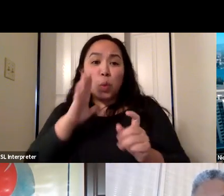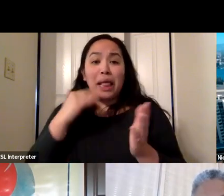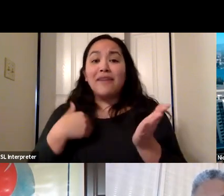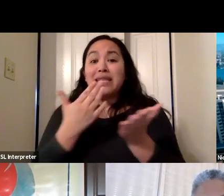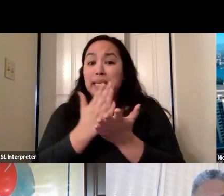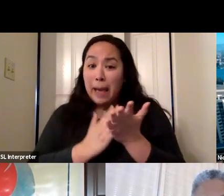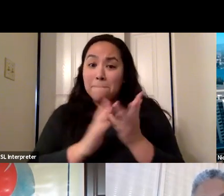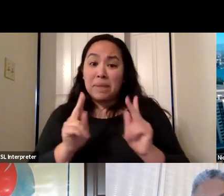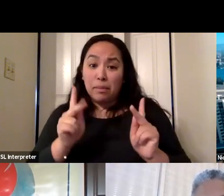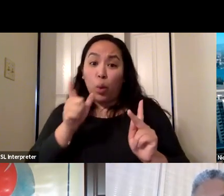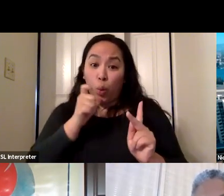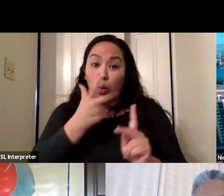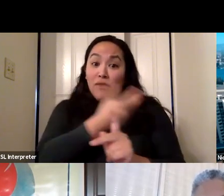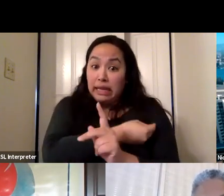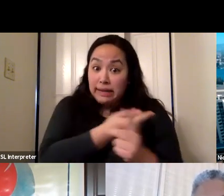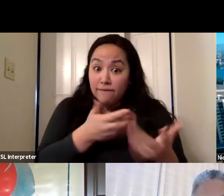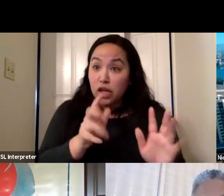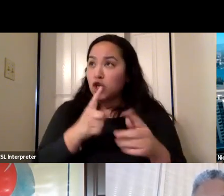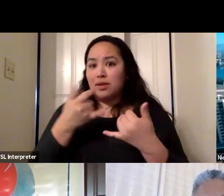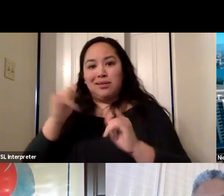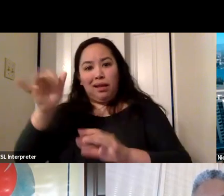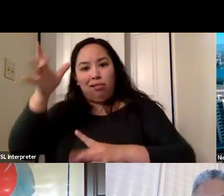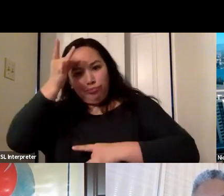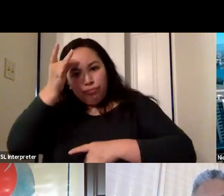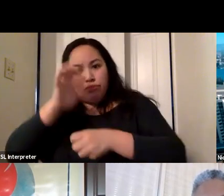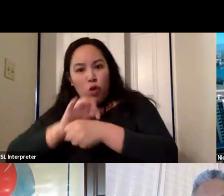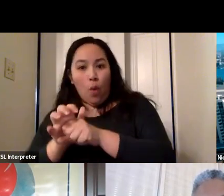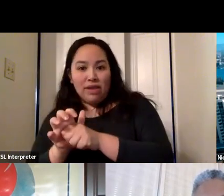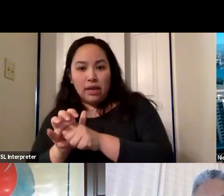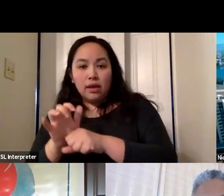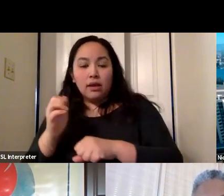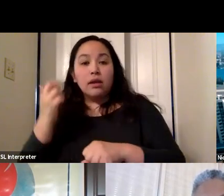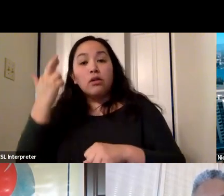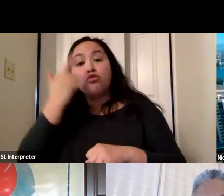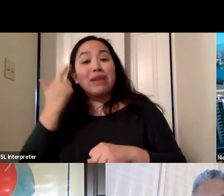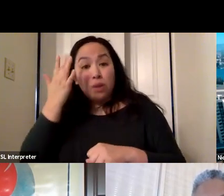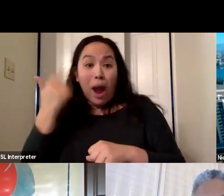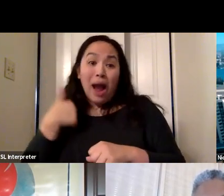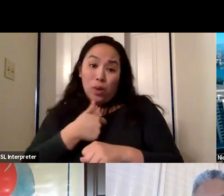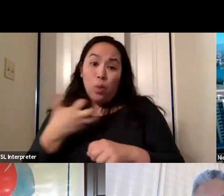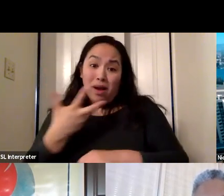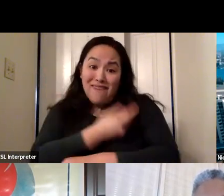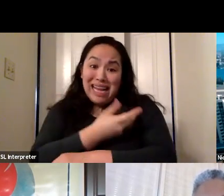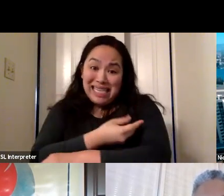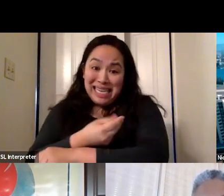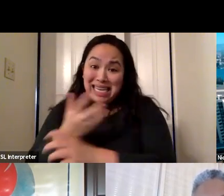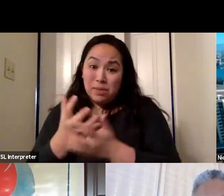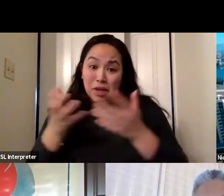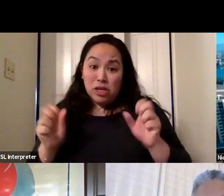get covid even though they've been vaccinated. That's why we want to get as many people vaccinated as possible. It just